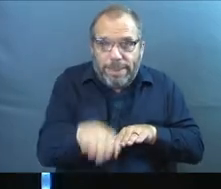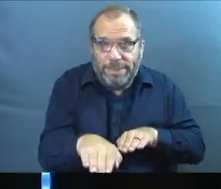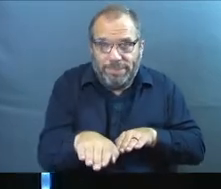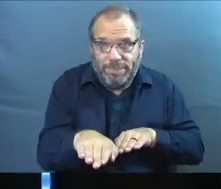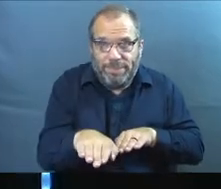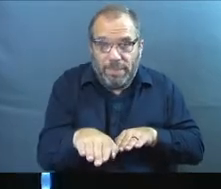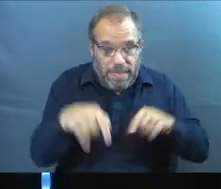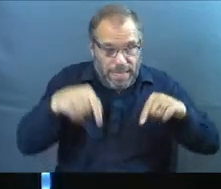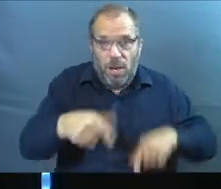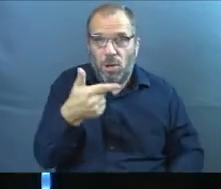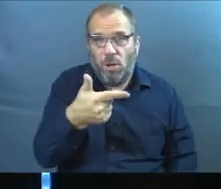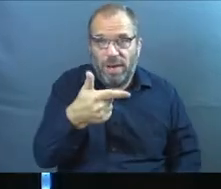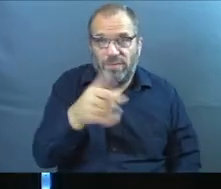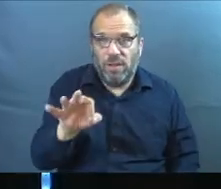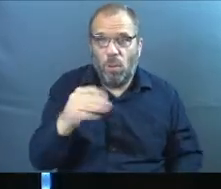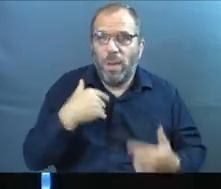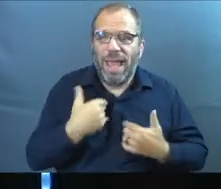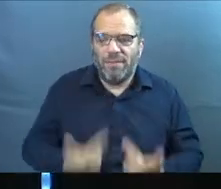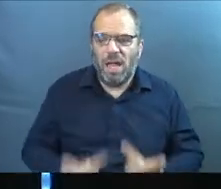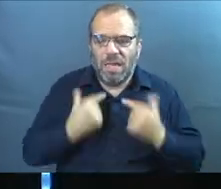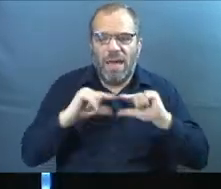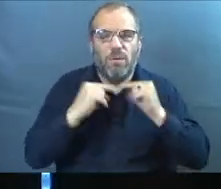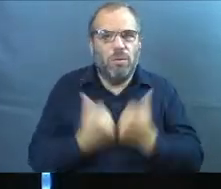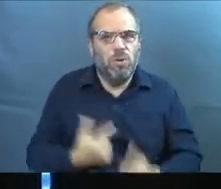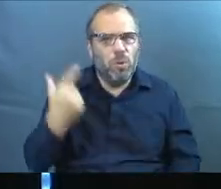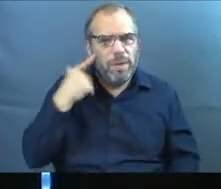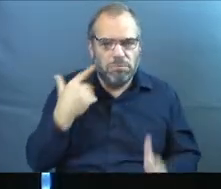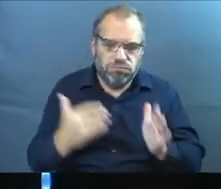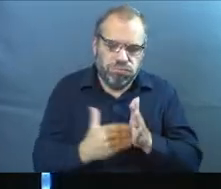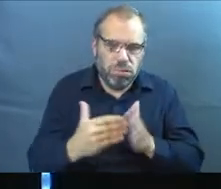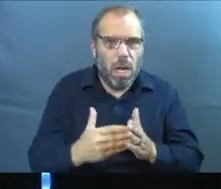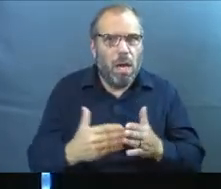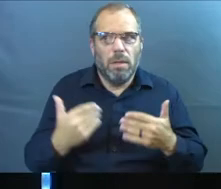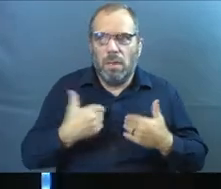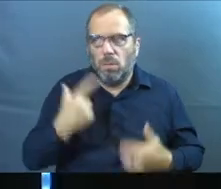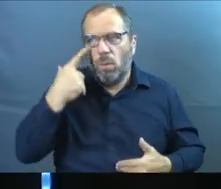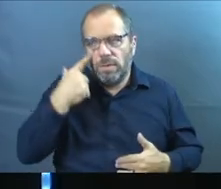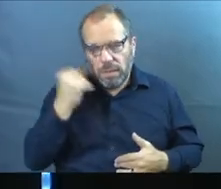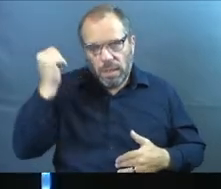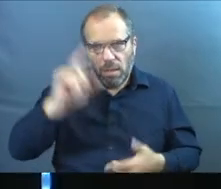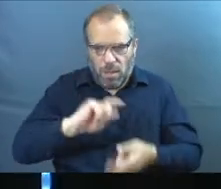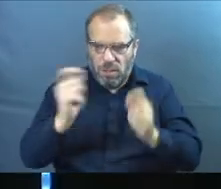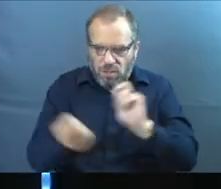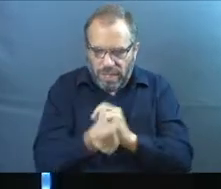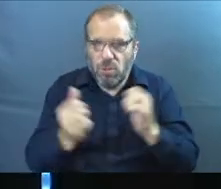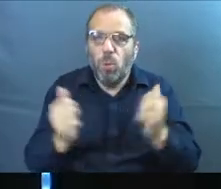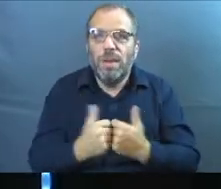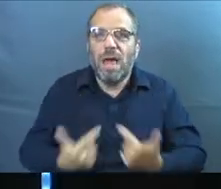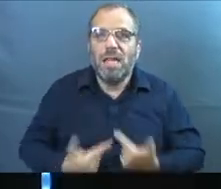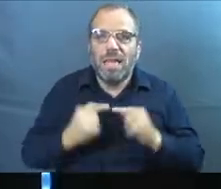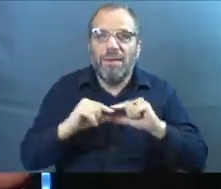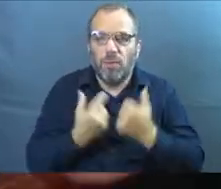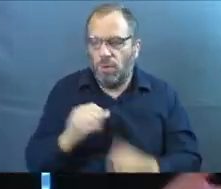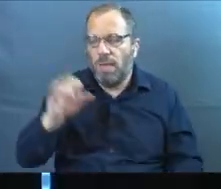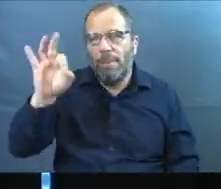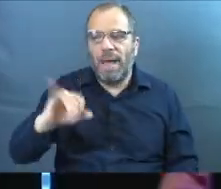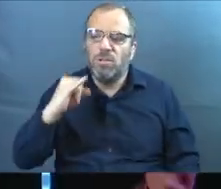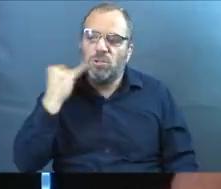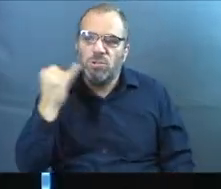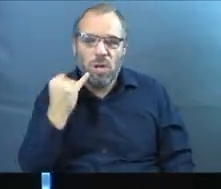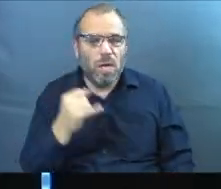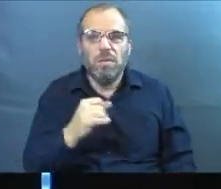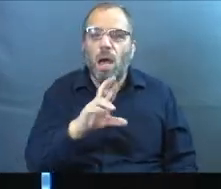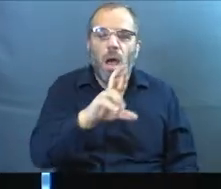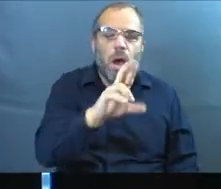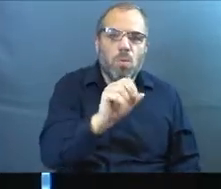right? Here at Grace, we have life groups and we talk about them all the time because we have seen God move in these things. Josh said it last week,